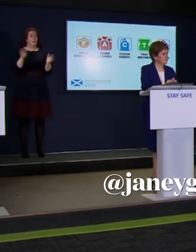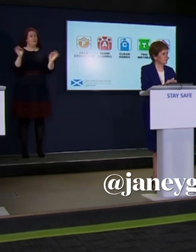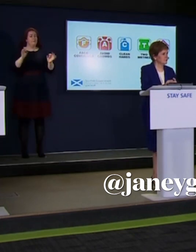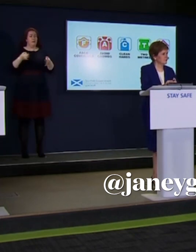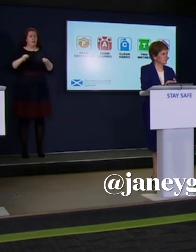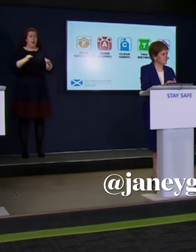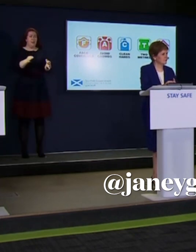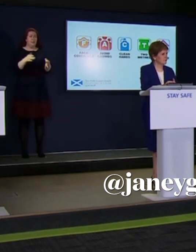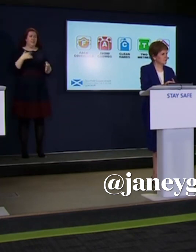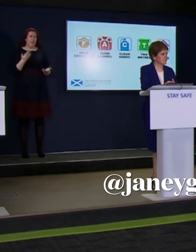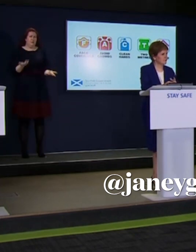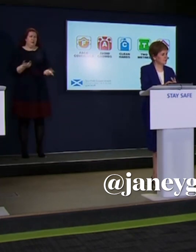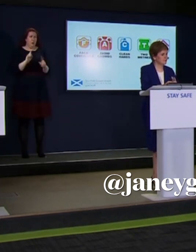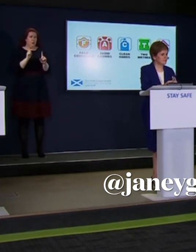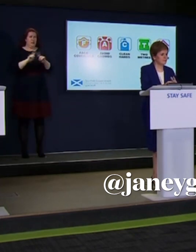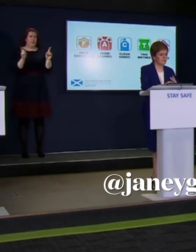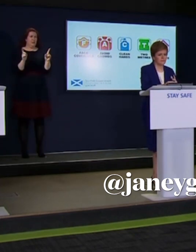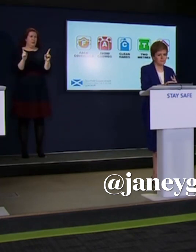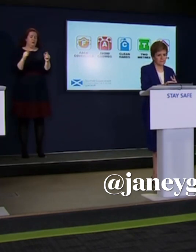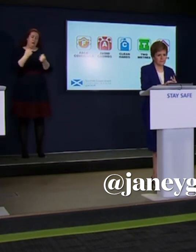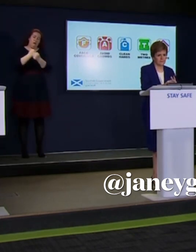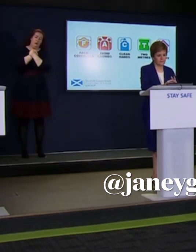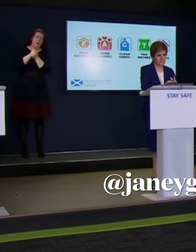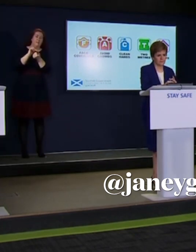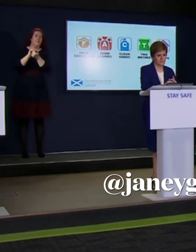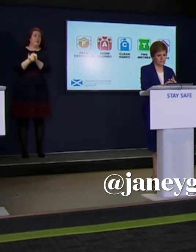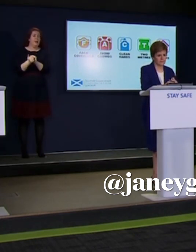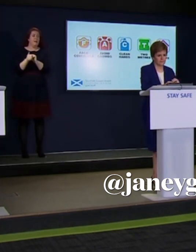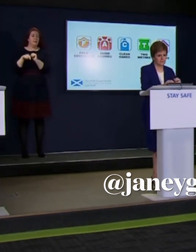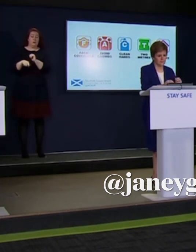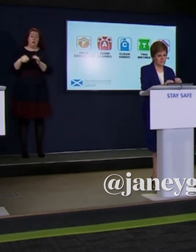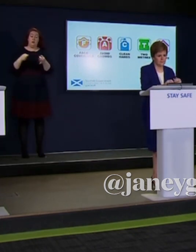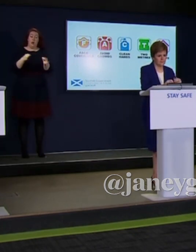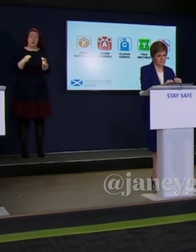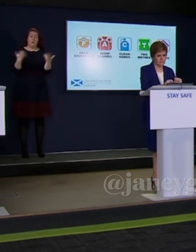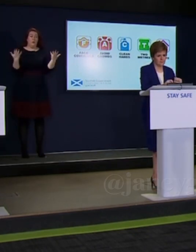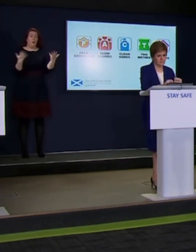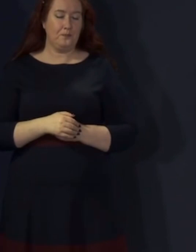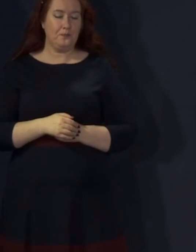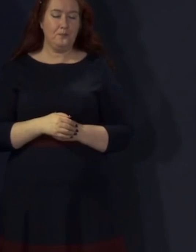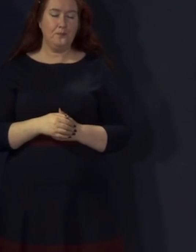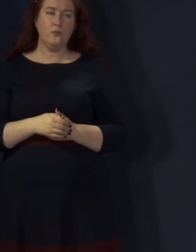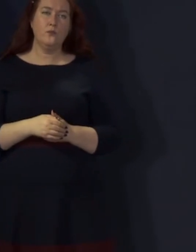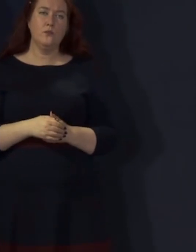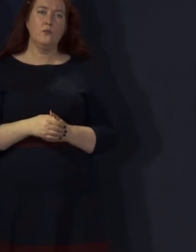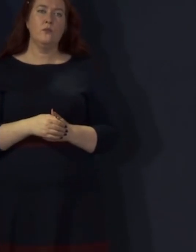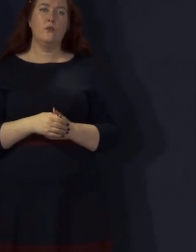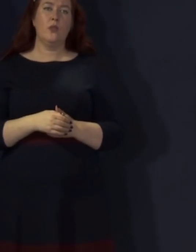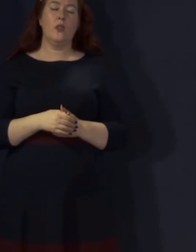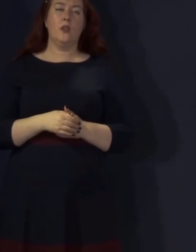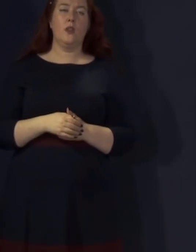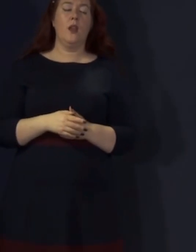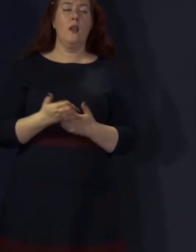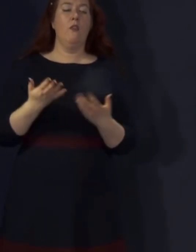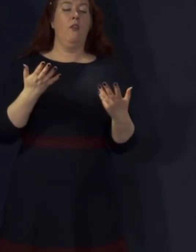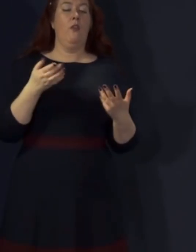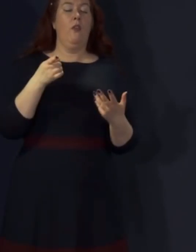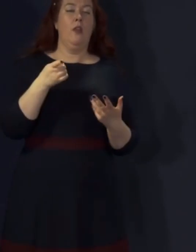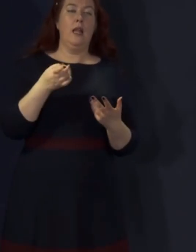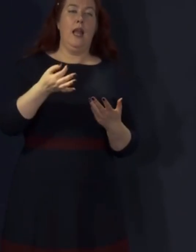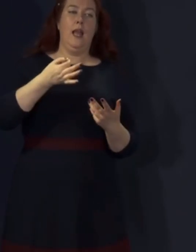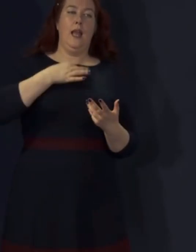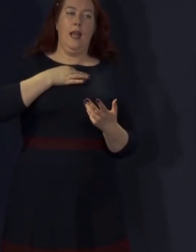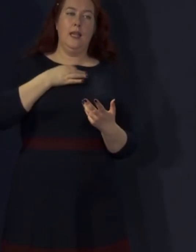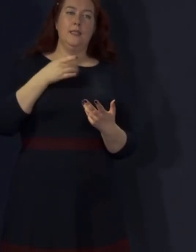what's the difference between hugging a friend in your garden and doing it in a park. Oh, my fucking heart's roasted. Look, you've seen what's